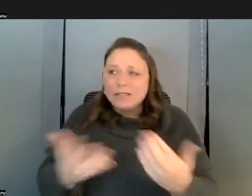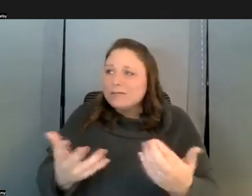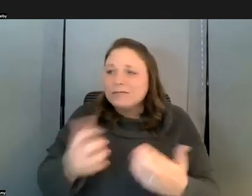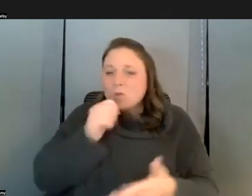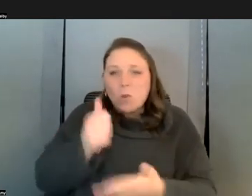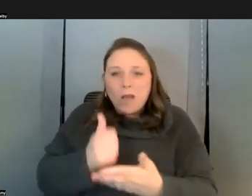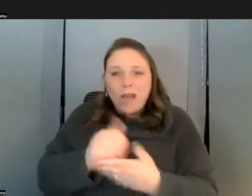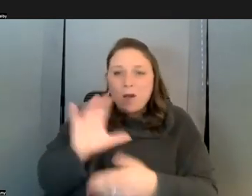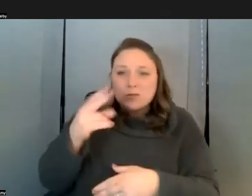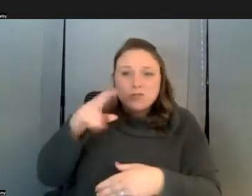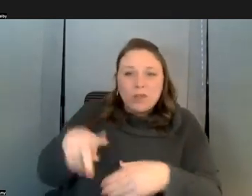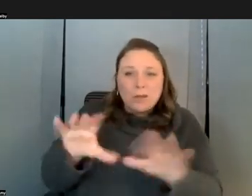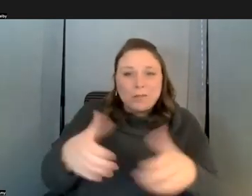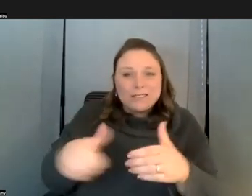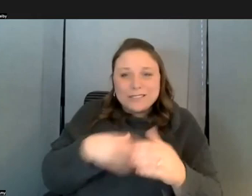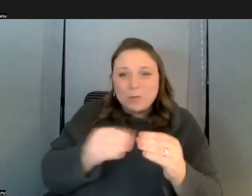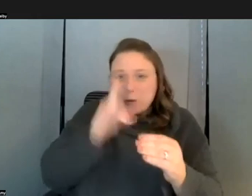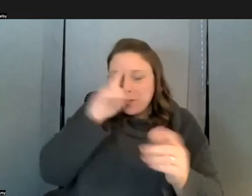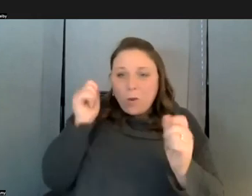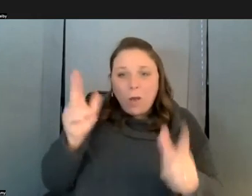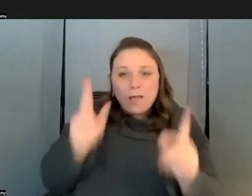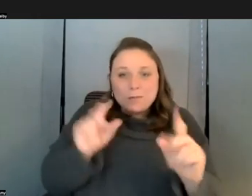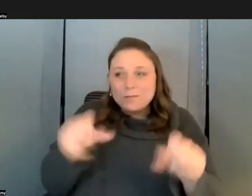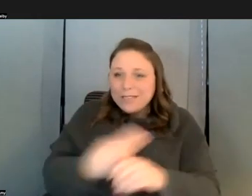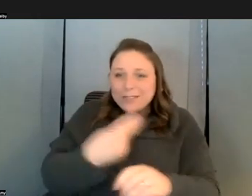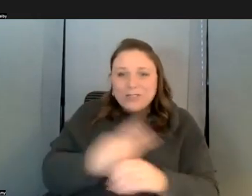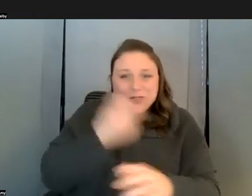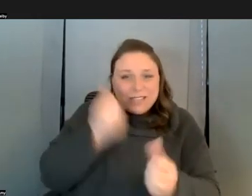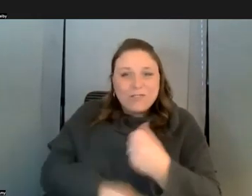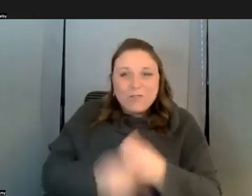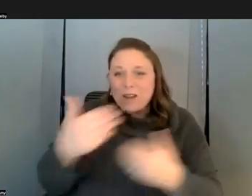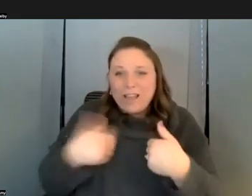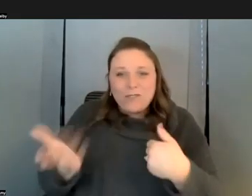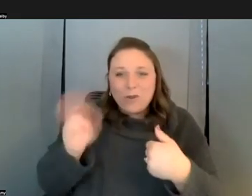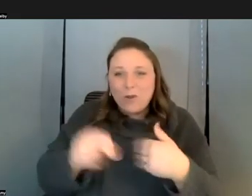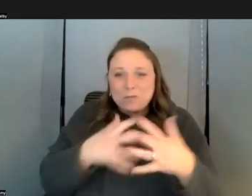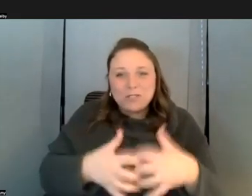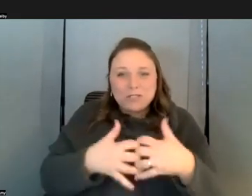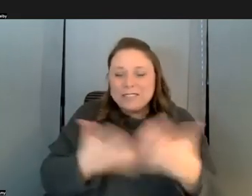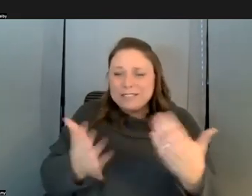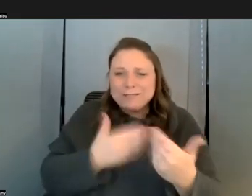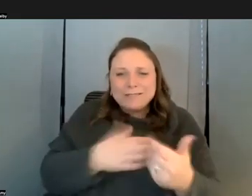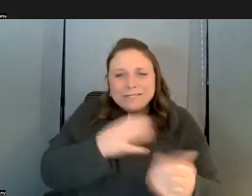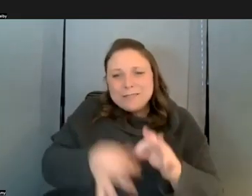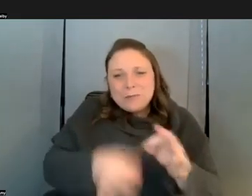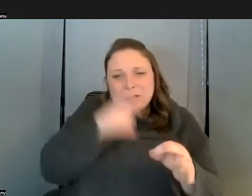class anymore right because everybody in the world has their own lathe that they can use so